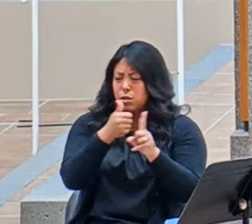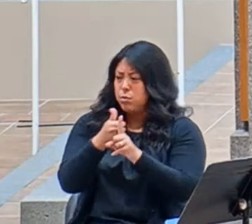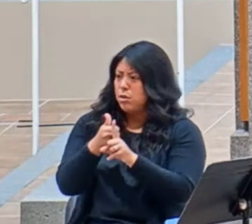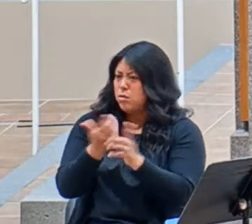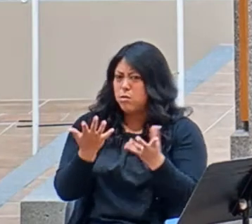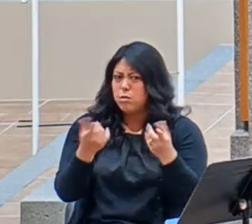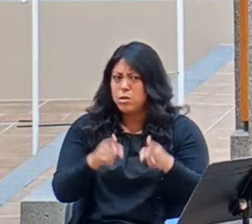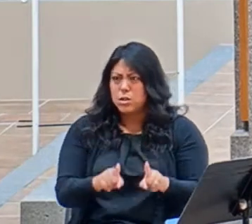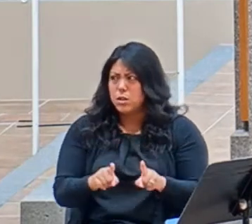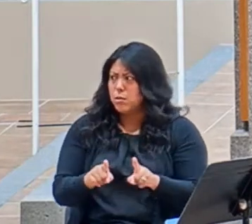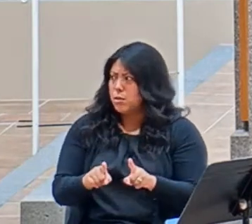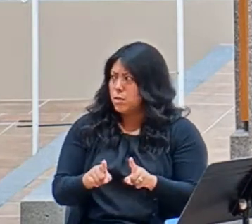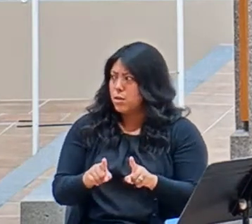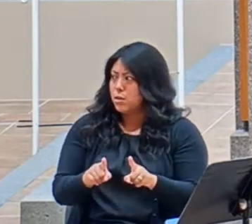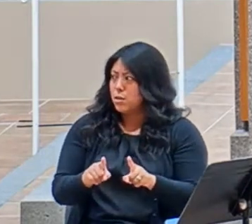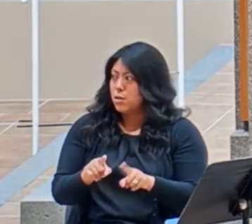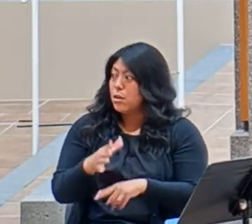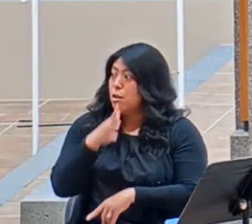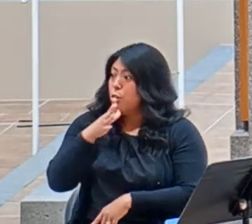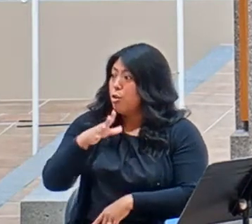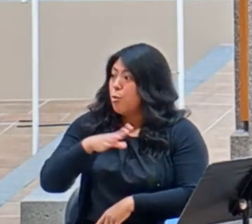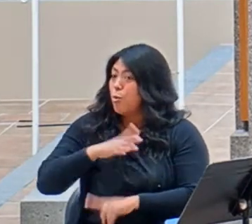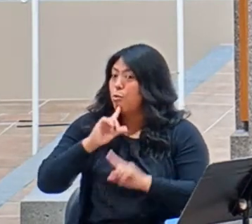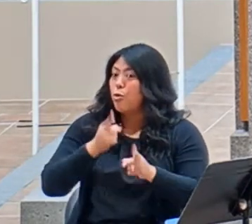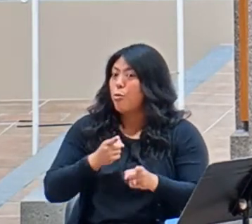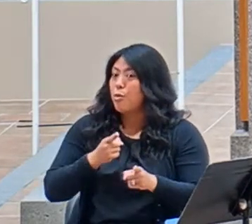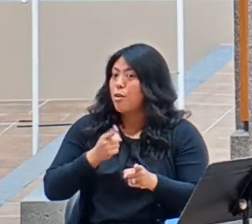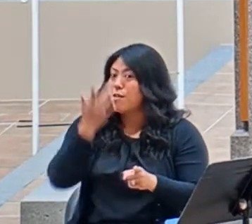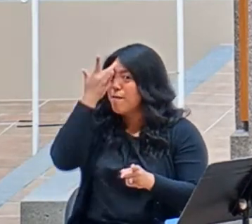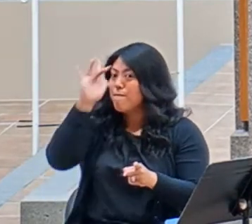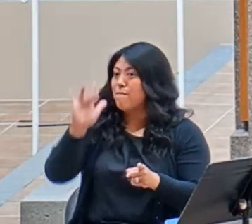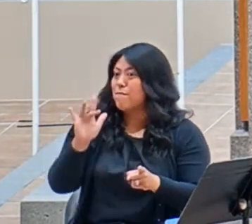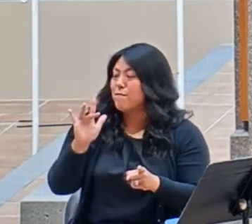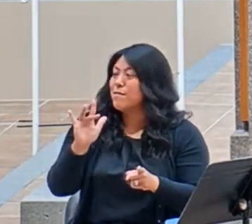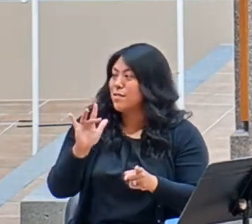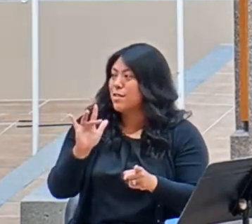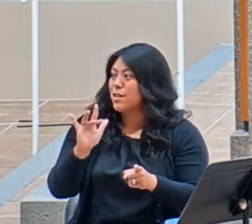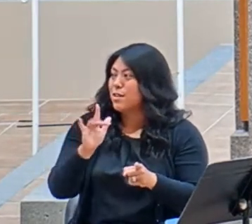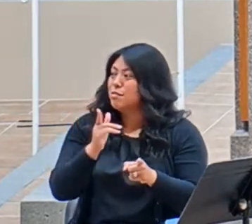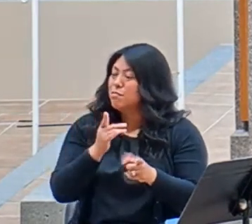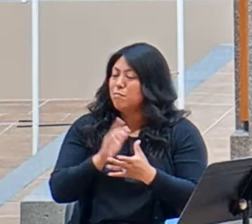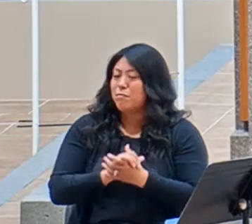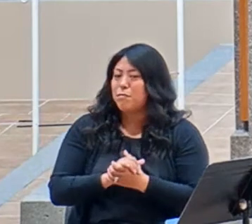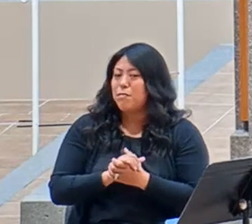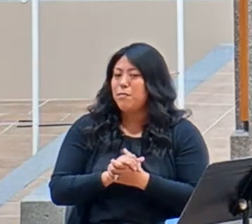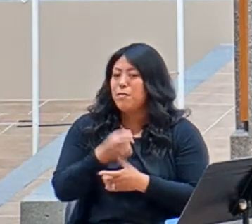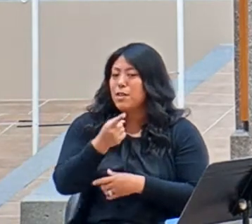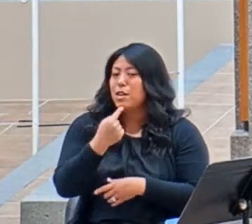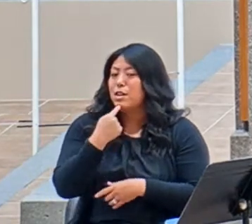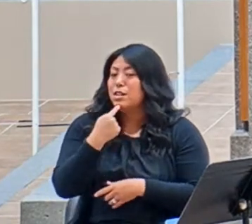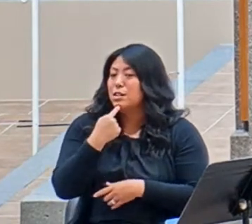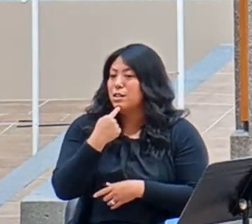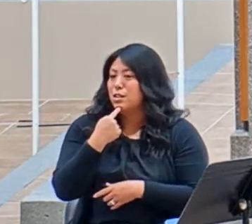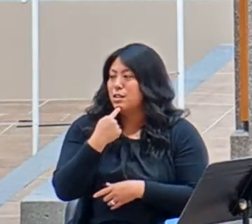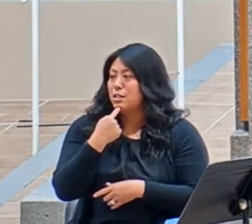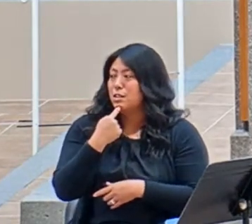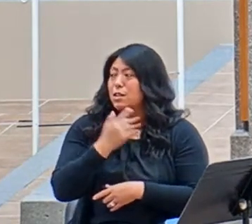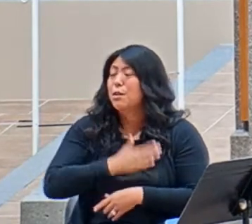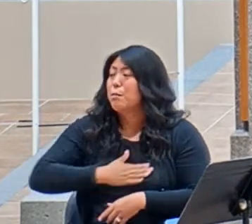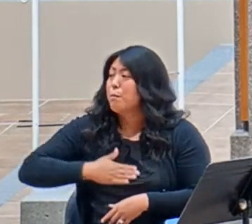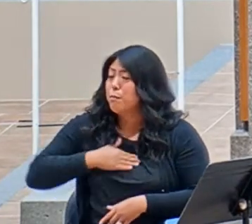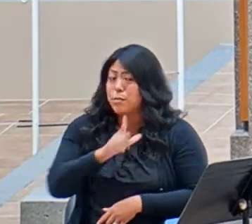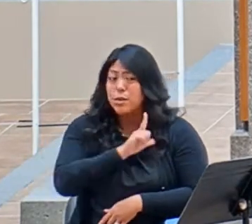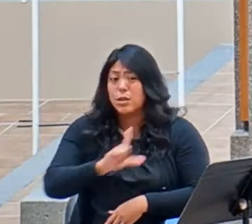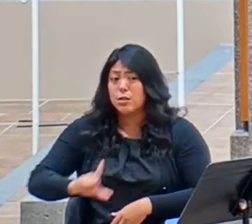And she replies with a quick wit, maybe spilled with the spirit, when she says, Please,